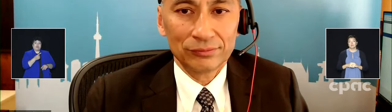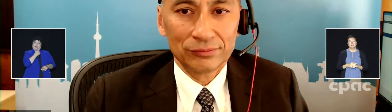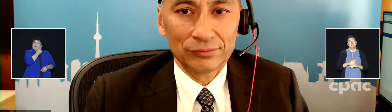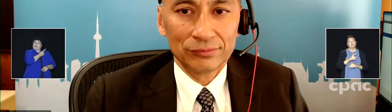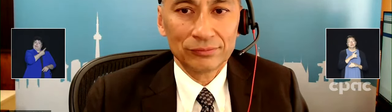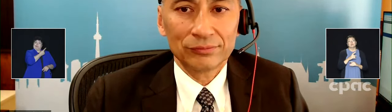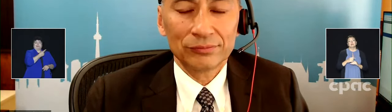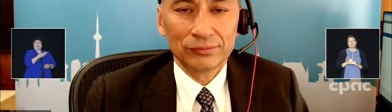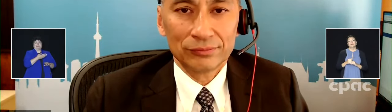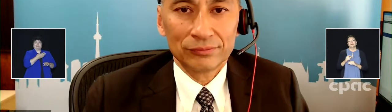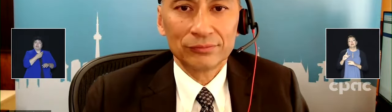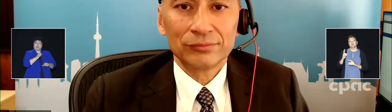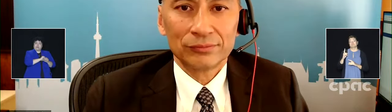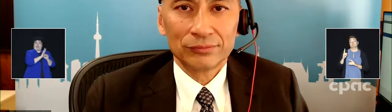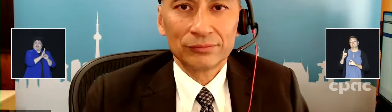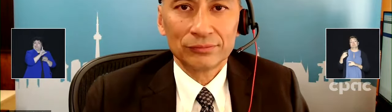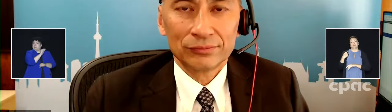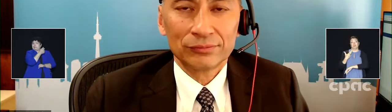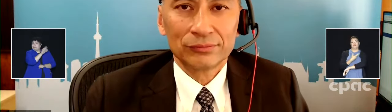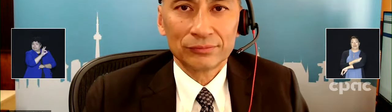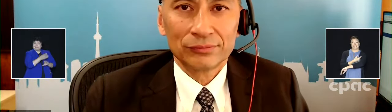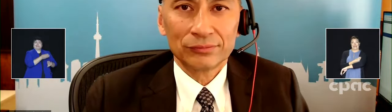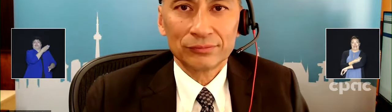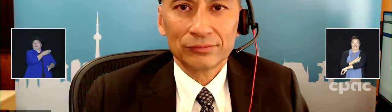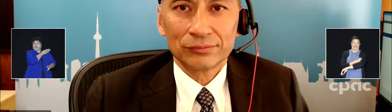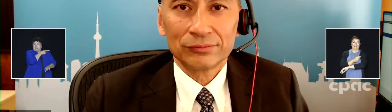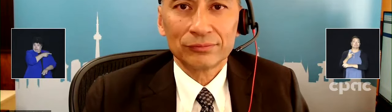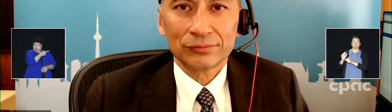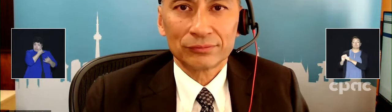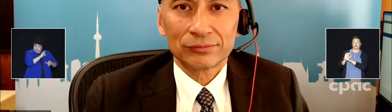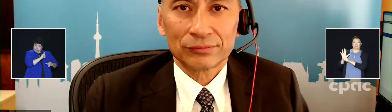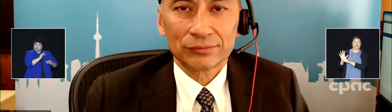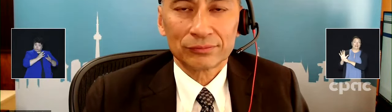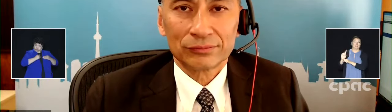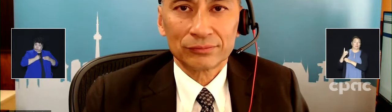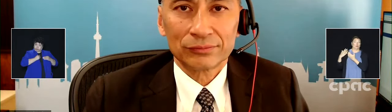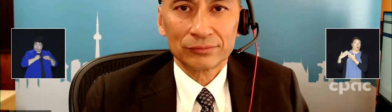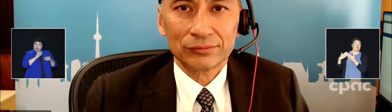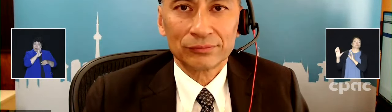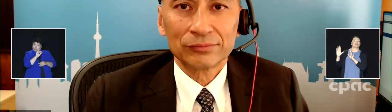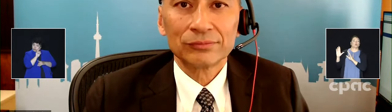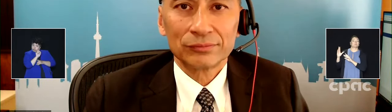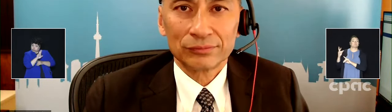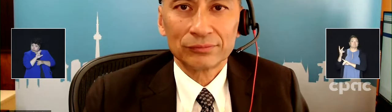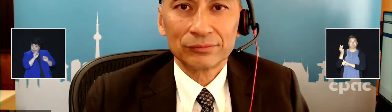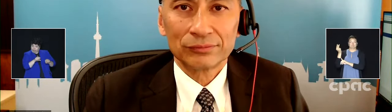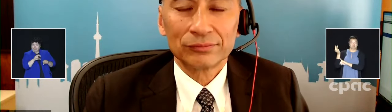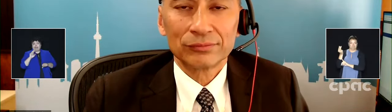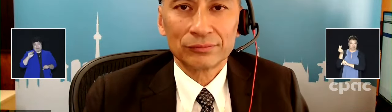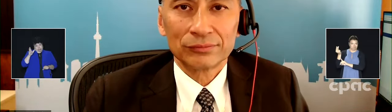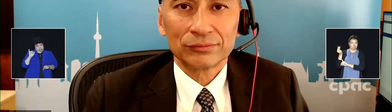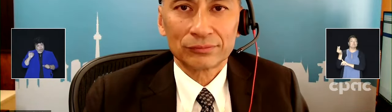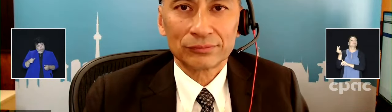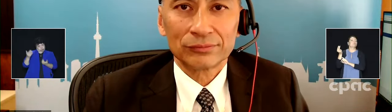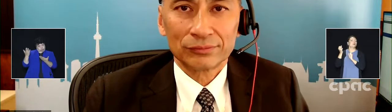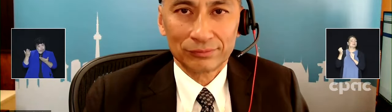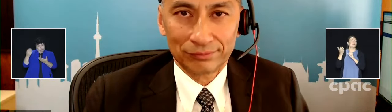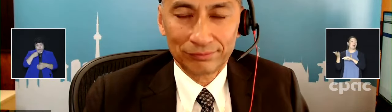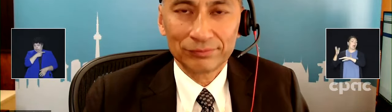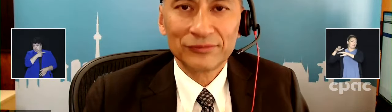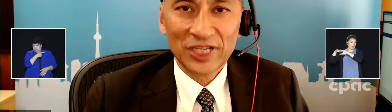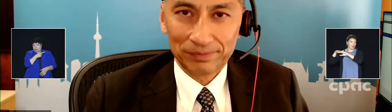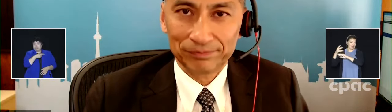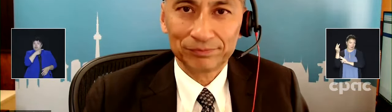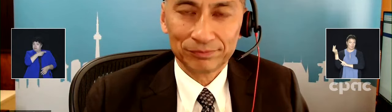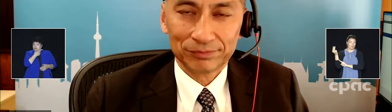ancestral strain vaccines could still be offered as a booster. That was in the Nasty Gardens. You mentioned that as well. That is